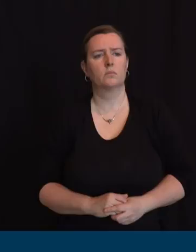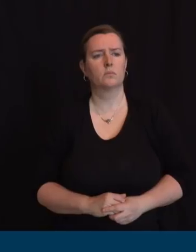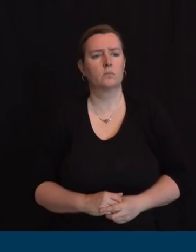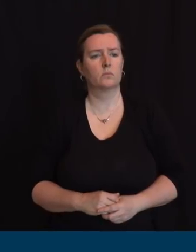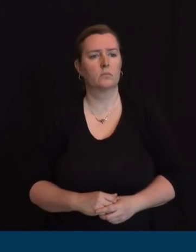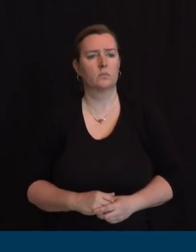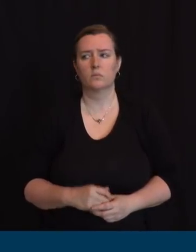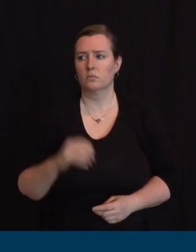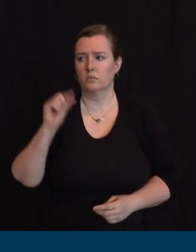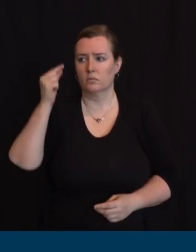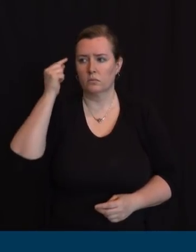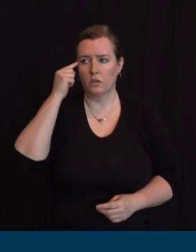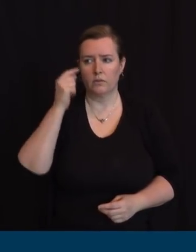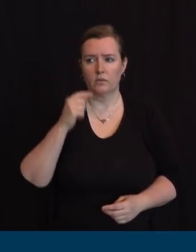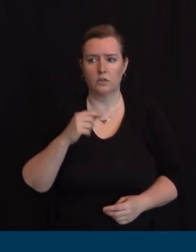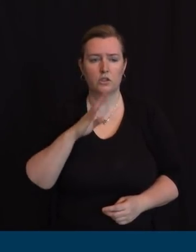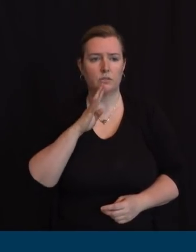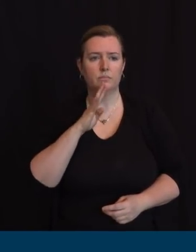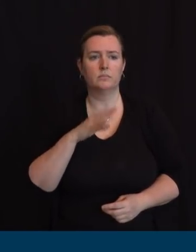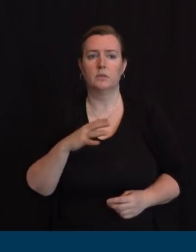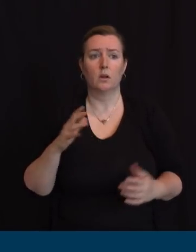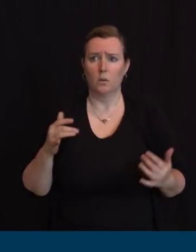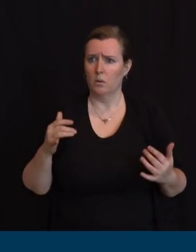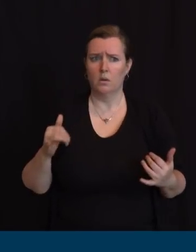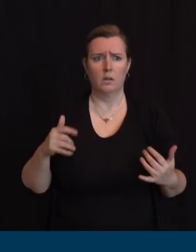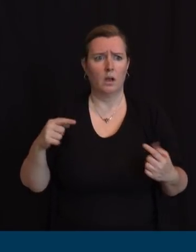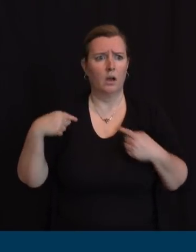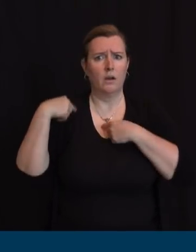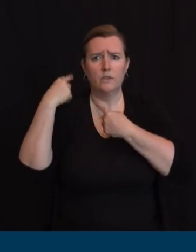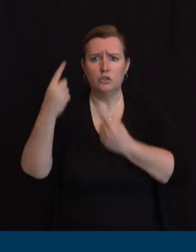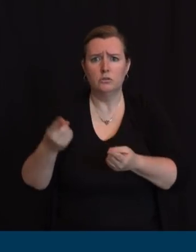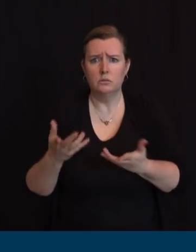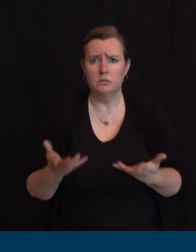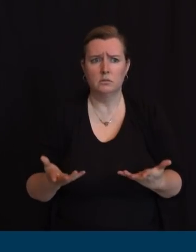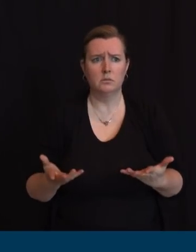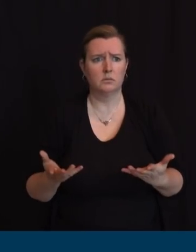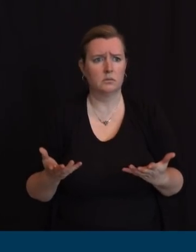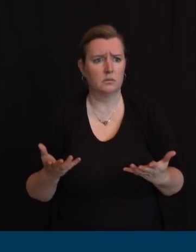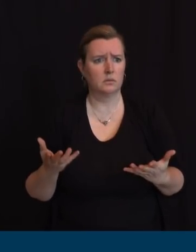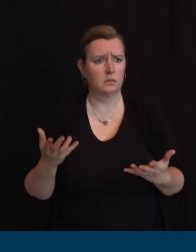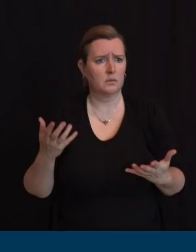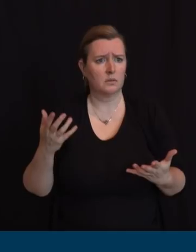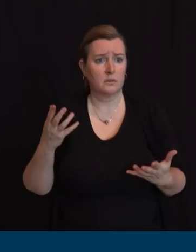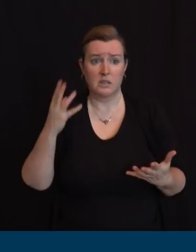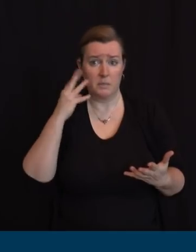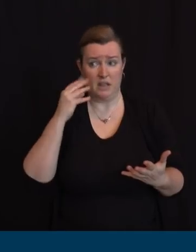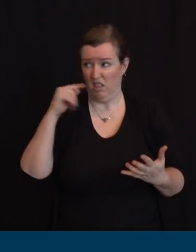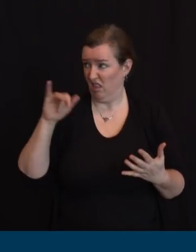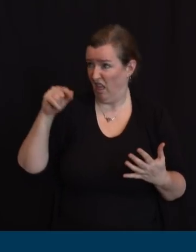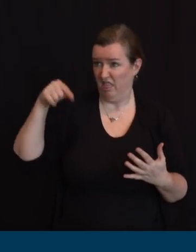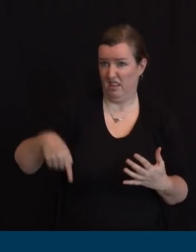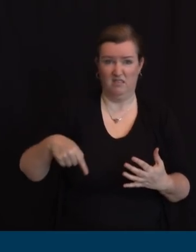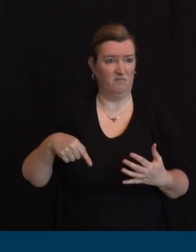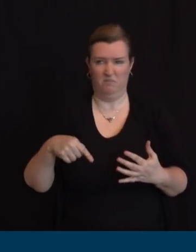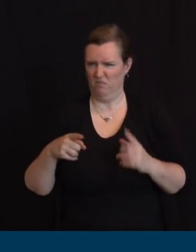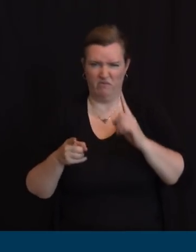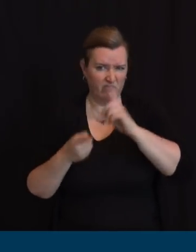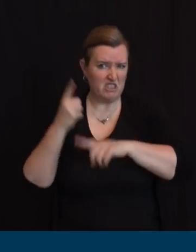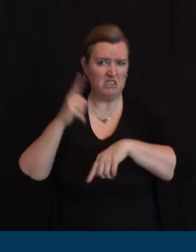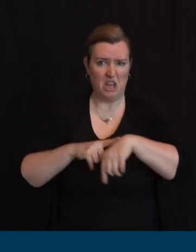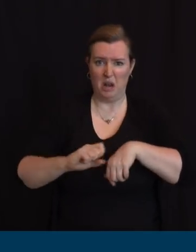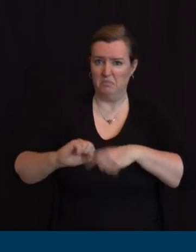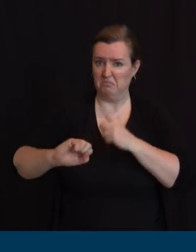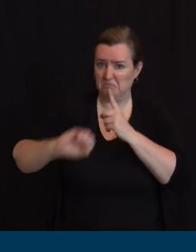I want to say this differently I've said this a thousand ways Judy said it probably nine hundred or eleven hundred ways Pat has said it Dr. Tan has said it